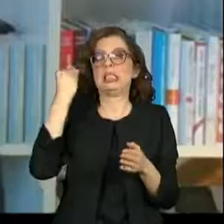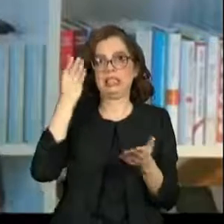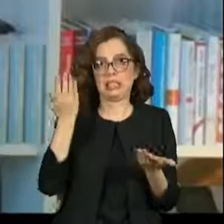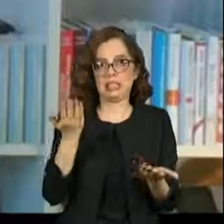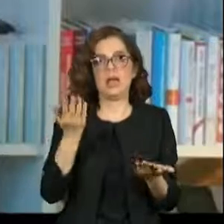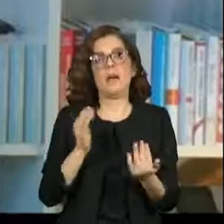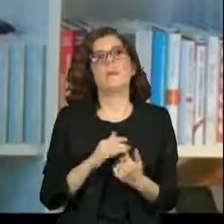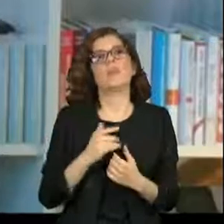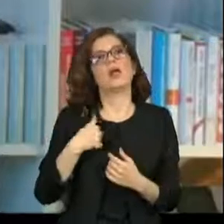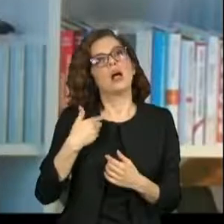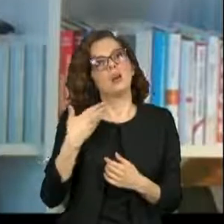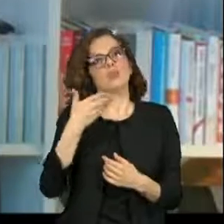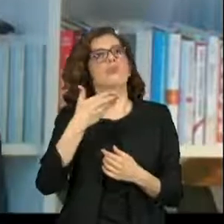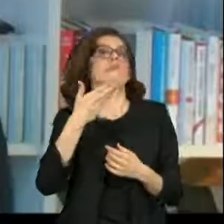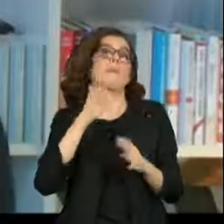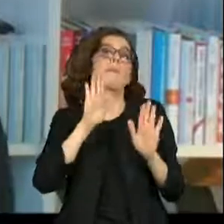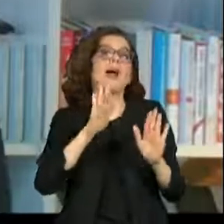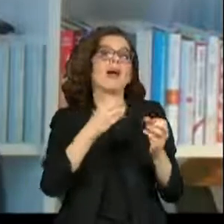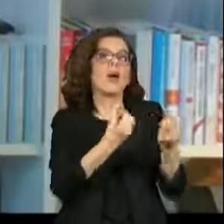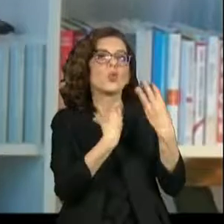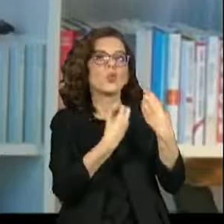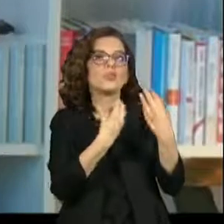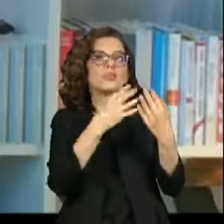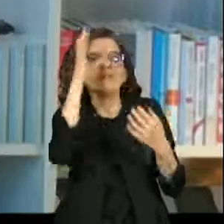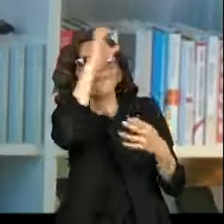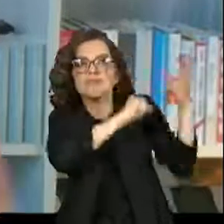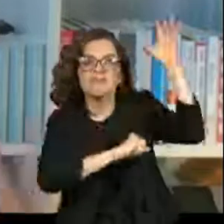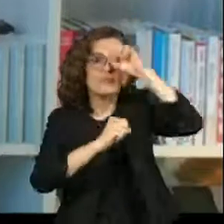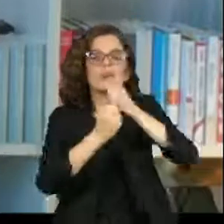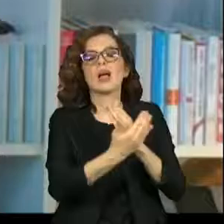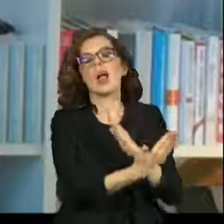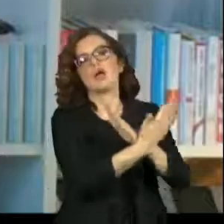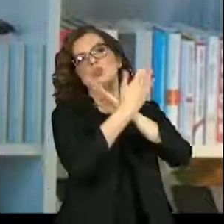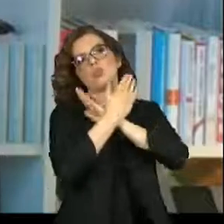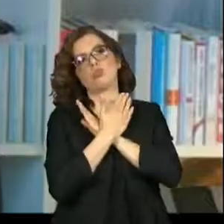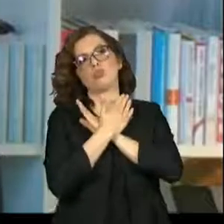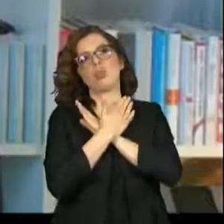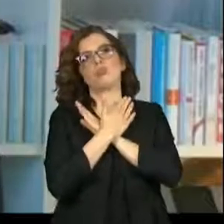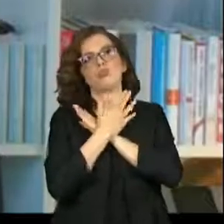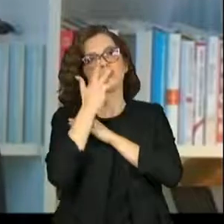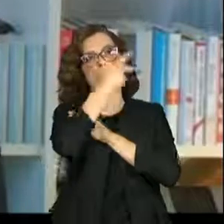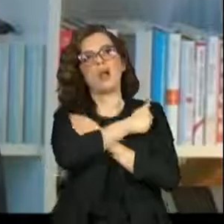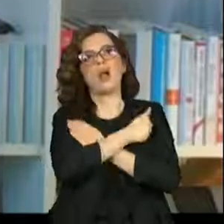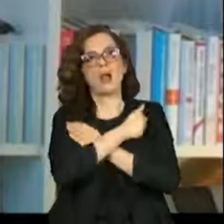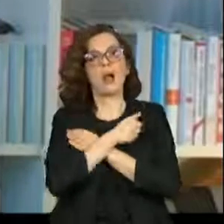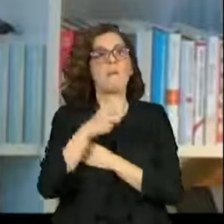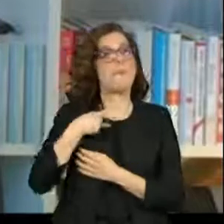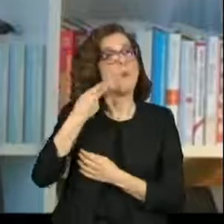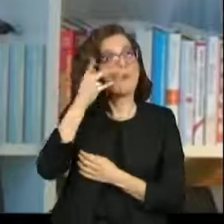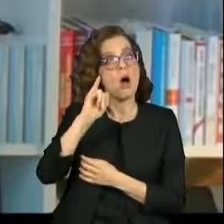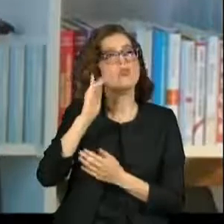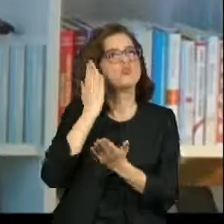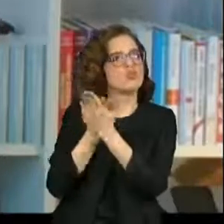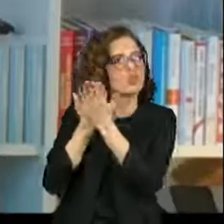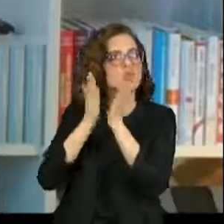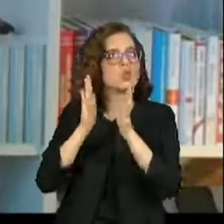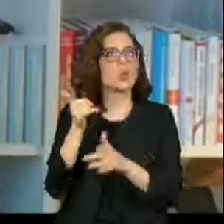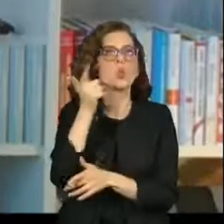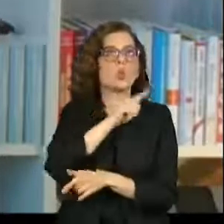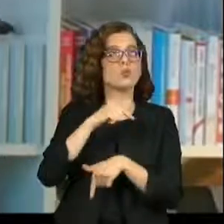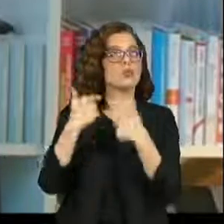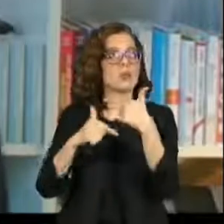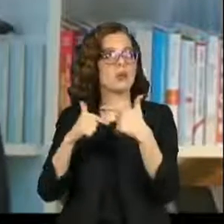And then basically it was education that that saved us. My father had had had an education. He was able to get a job.